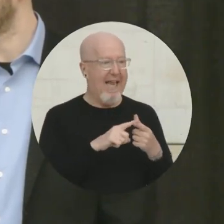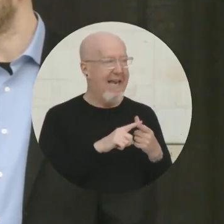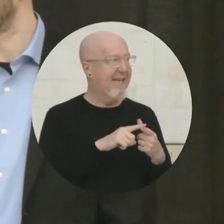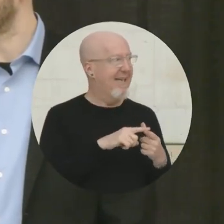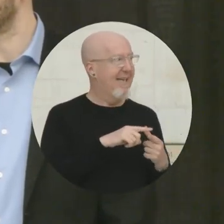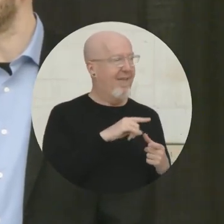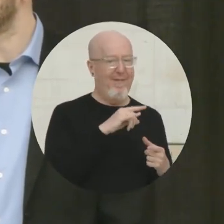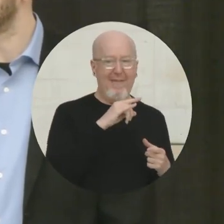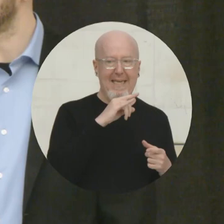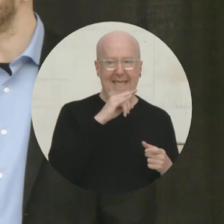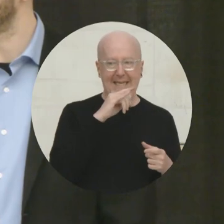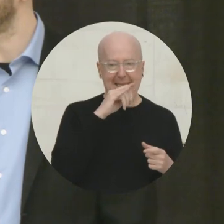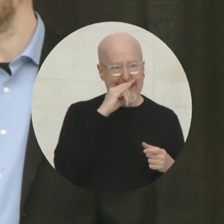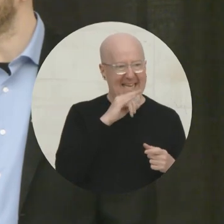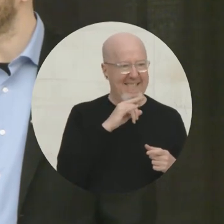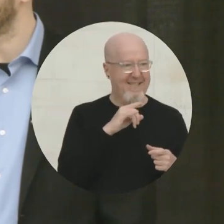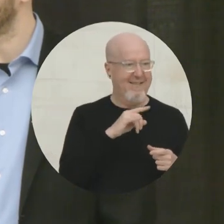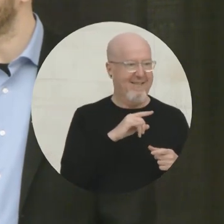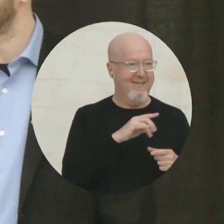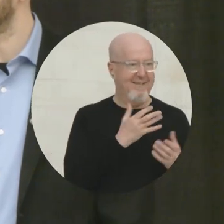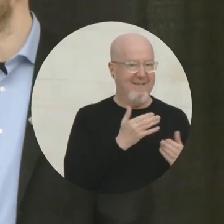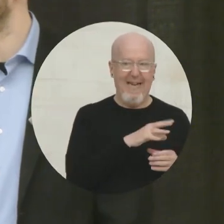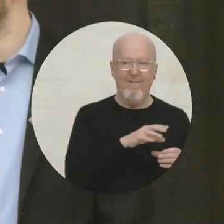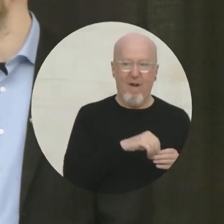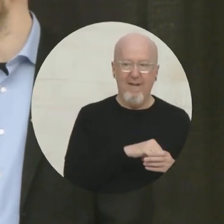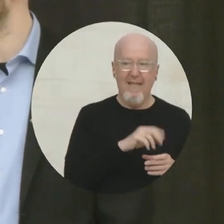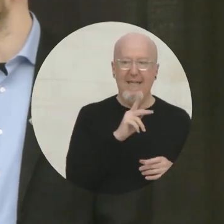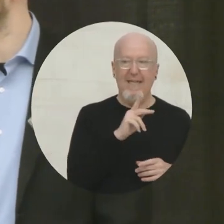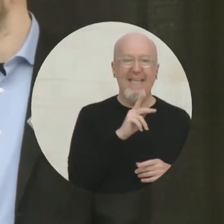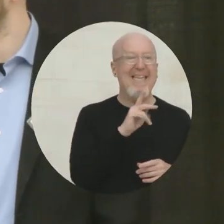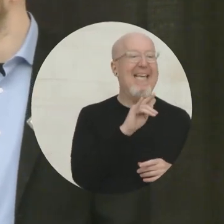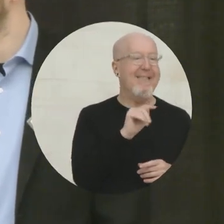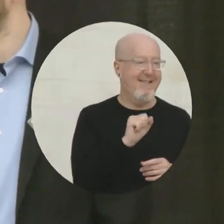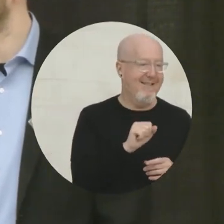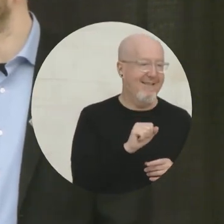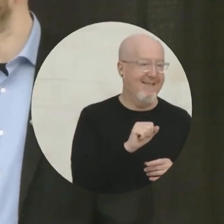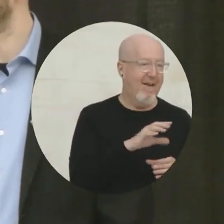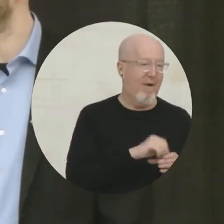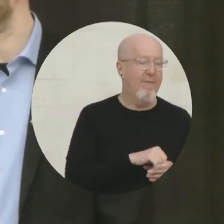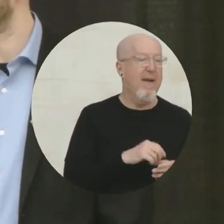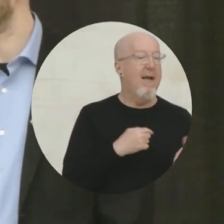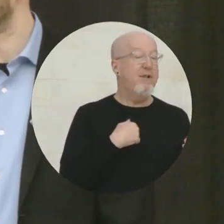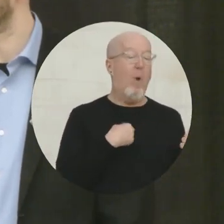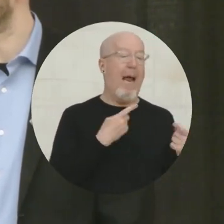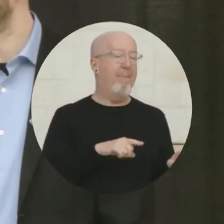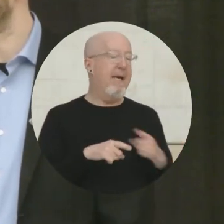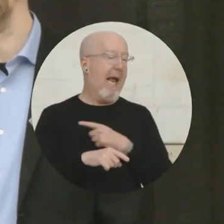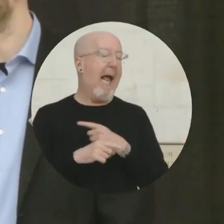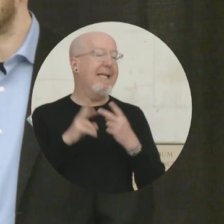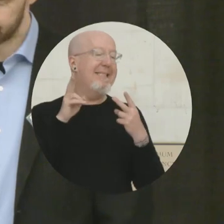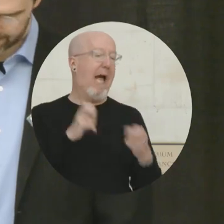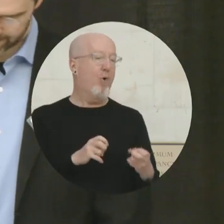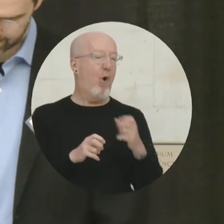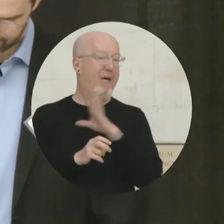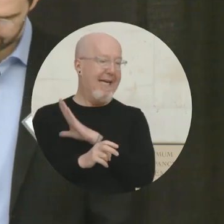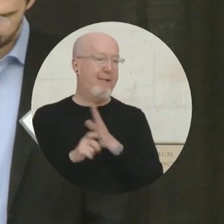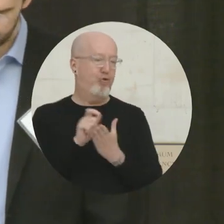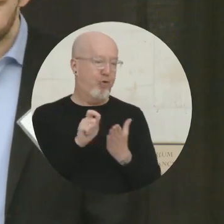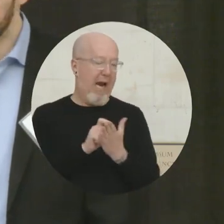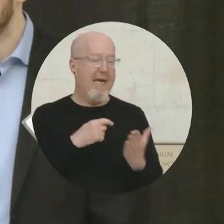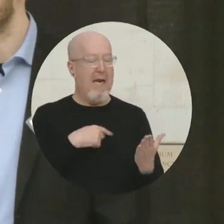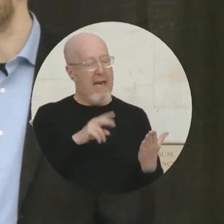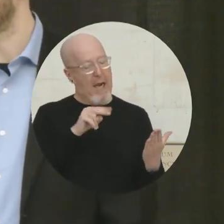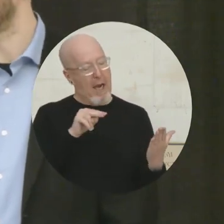right? And I downloaded this white paper and I was on the Muni heading downtown and I started reading Daniel's work and I got so